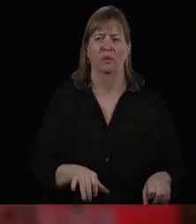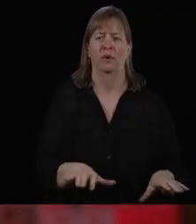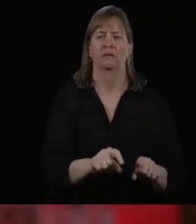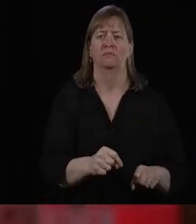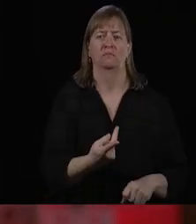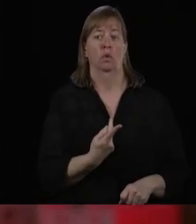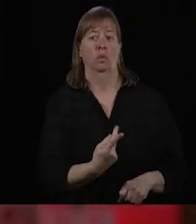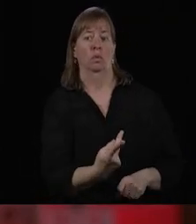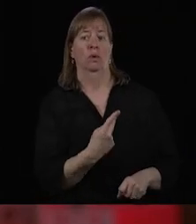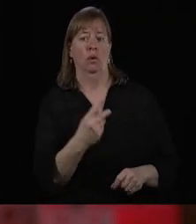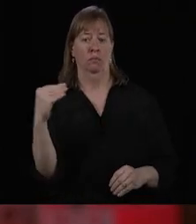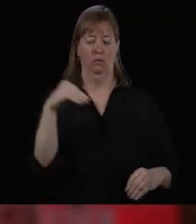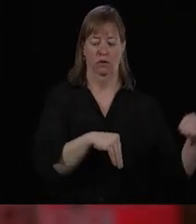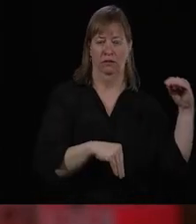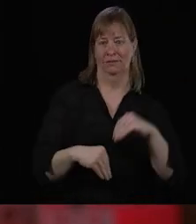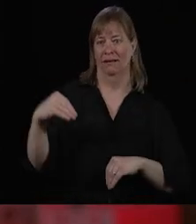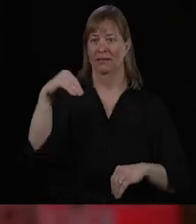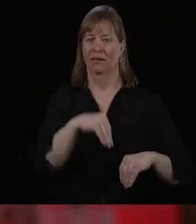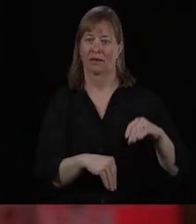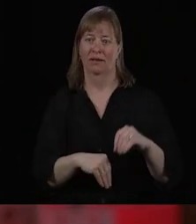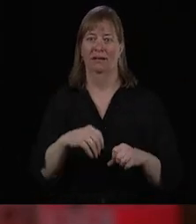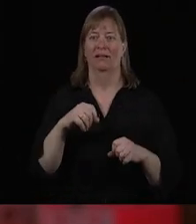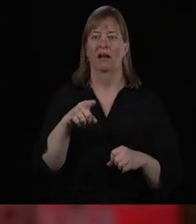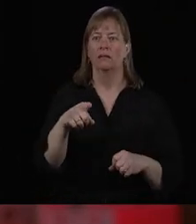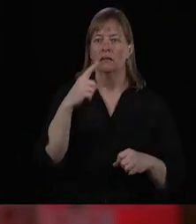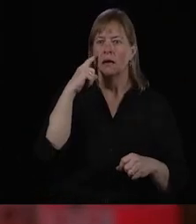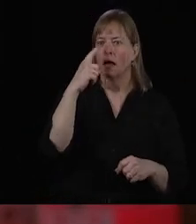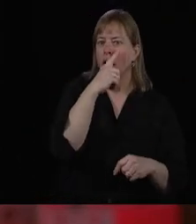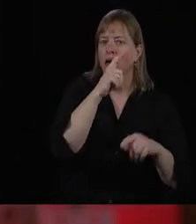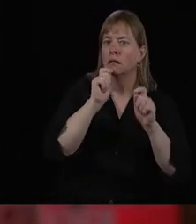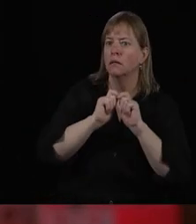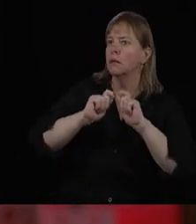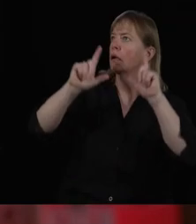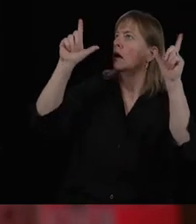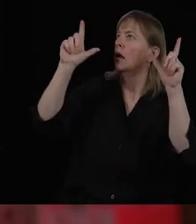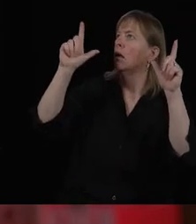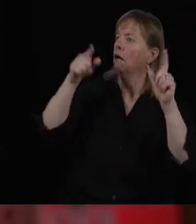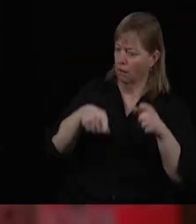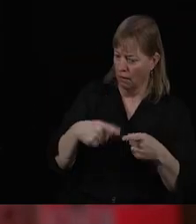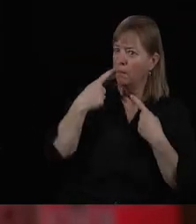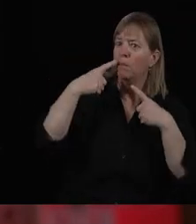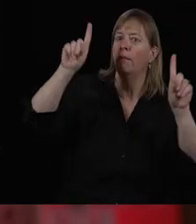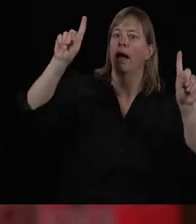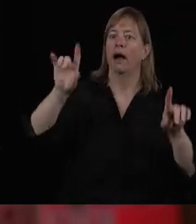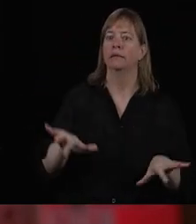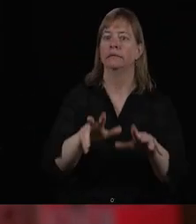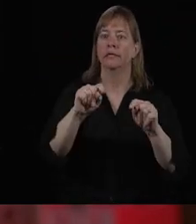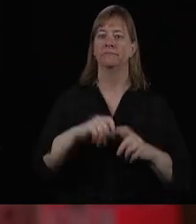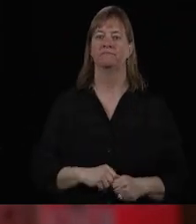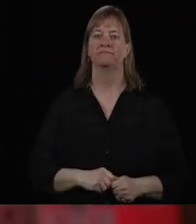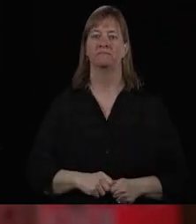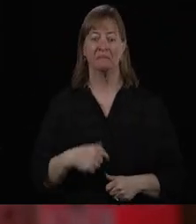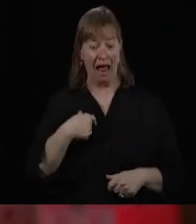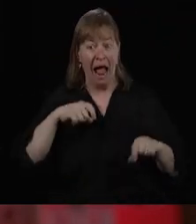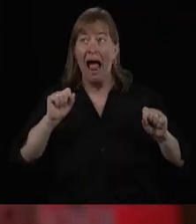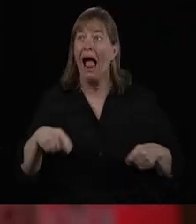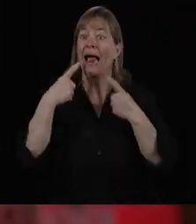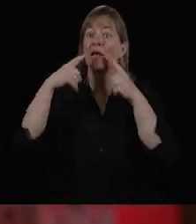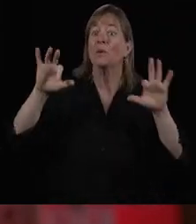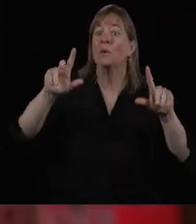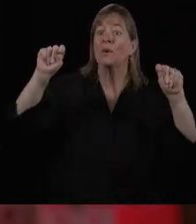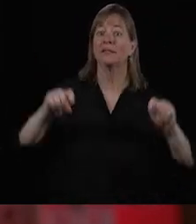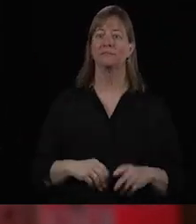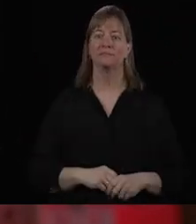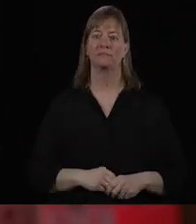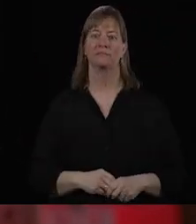of a child or whoever or an adult that is you know finally being able to hear better and communicate